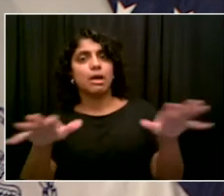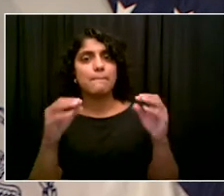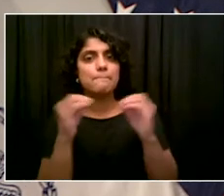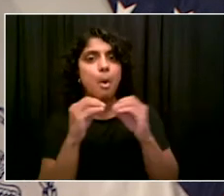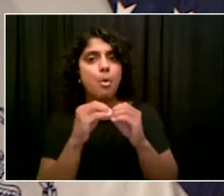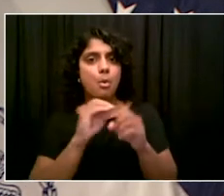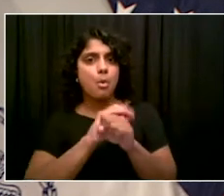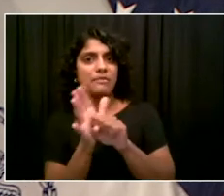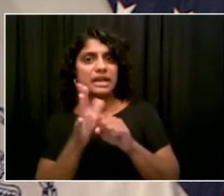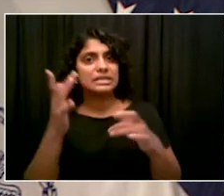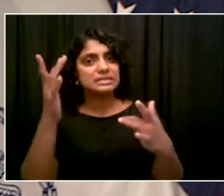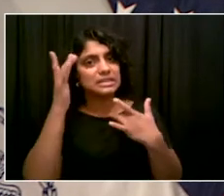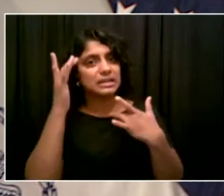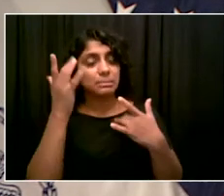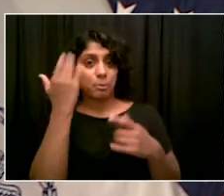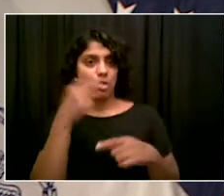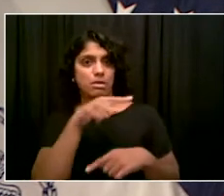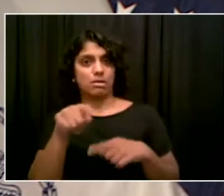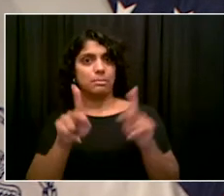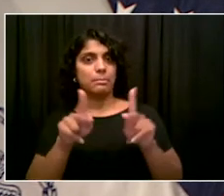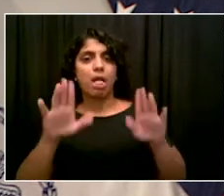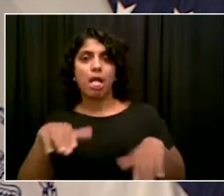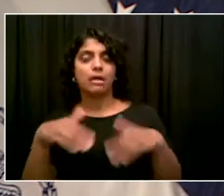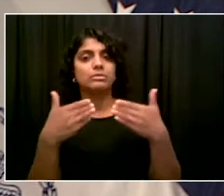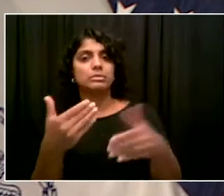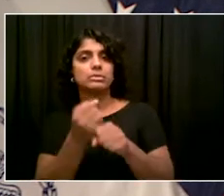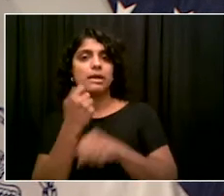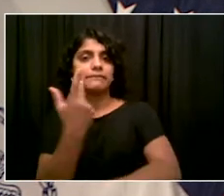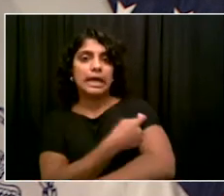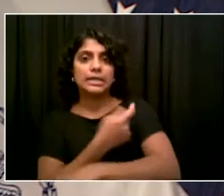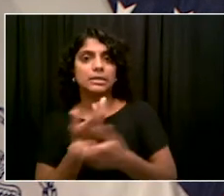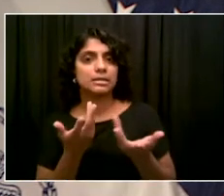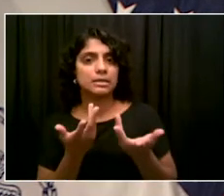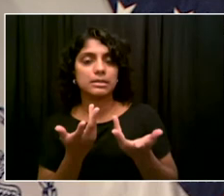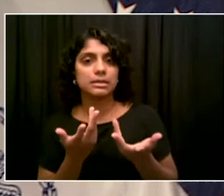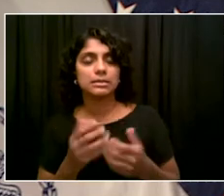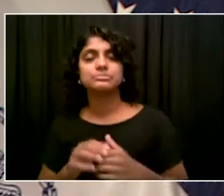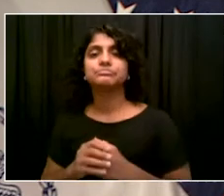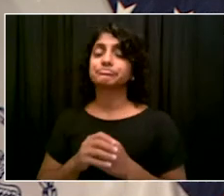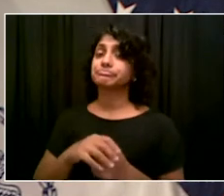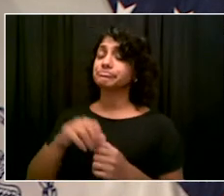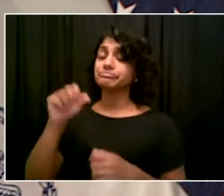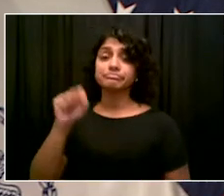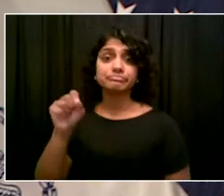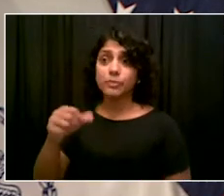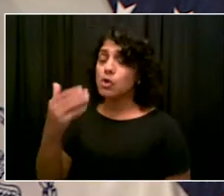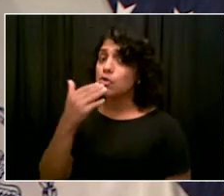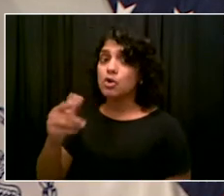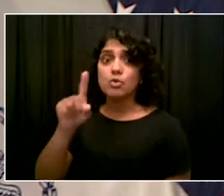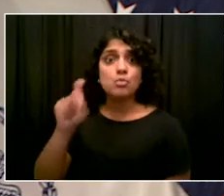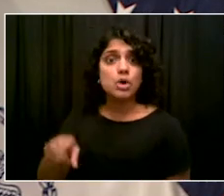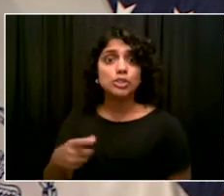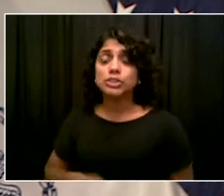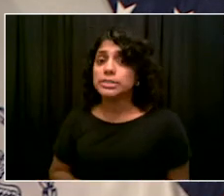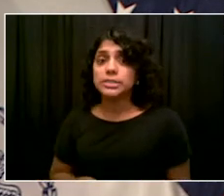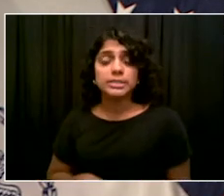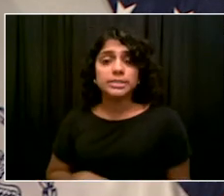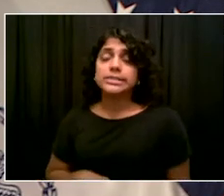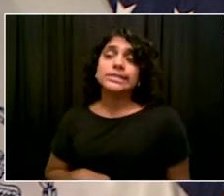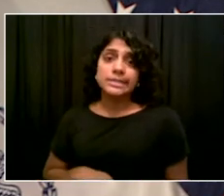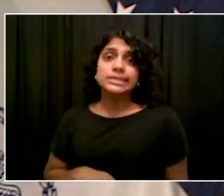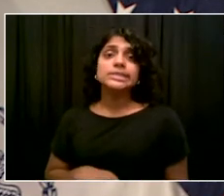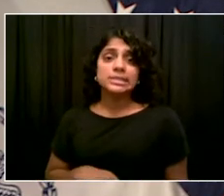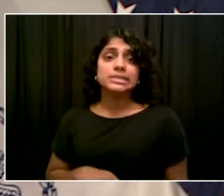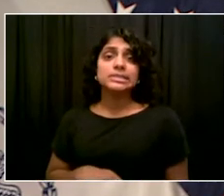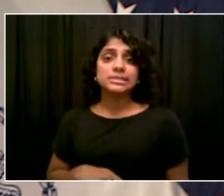lately. Look, what's clear is there's still a lot of running room here in terms